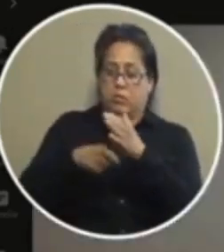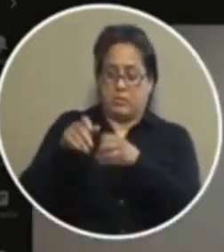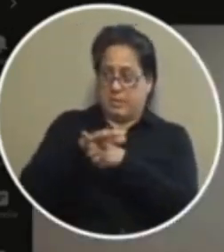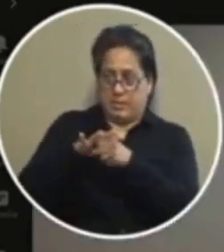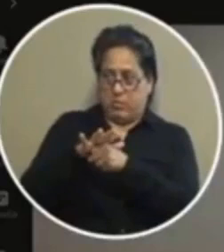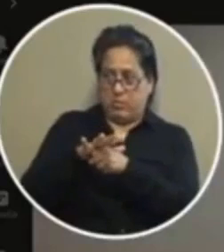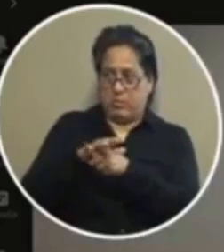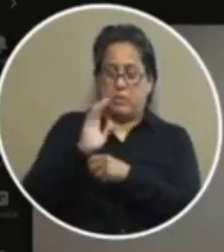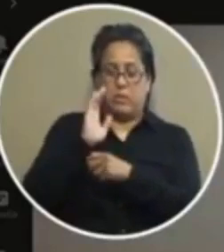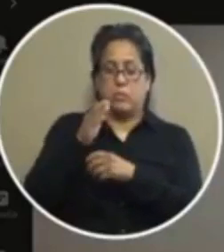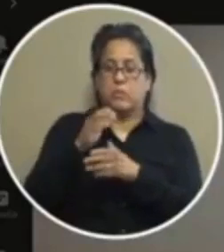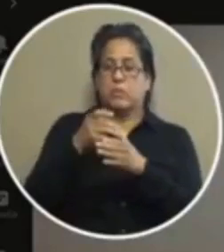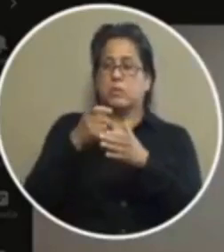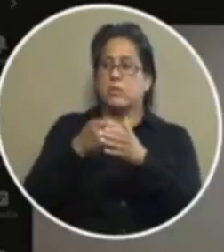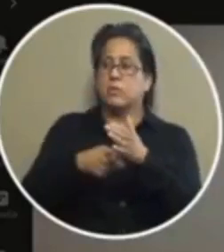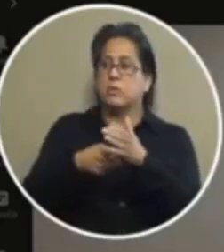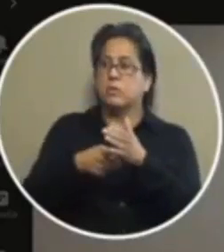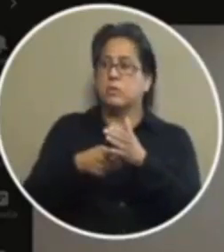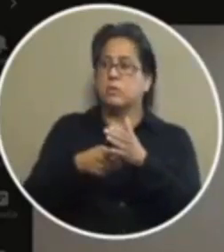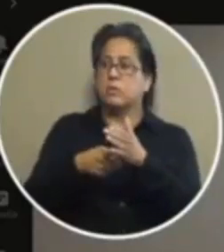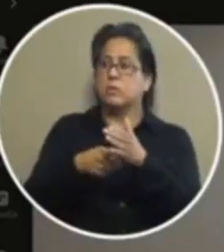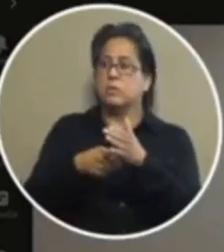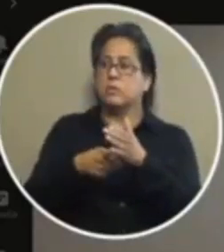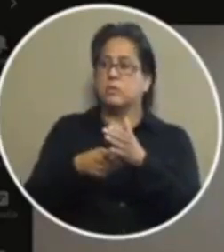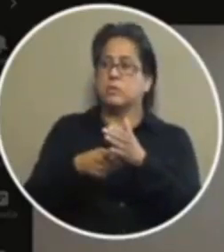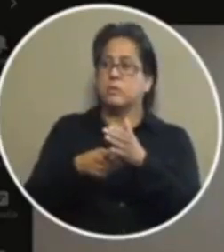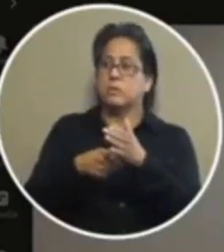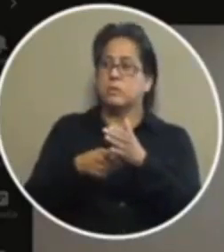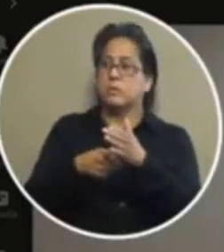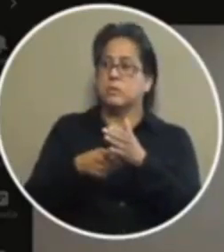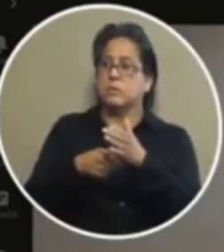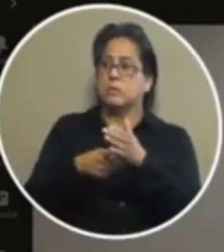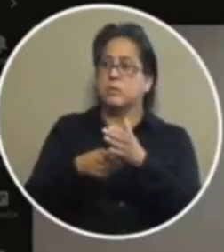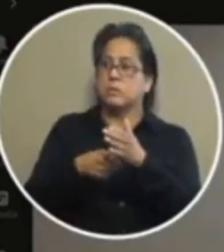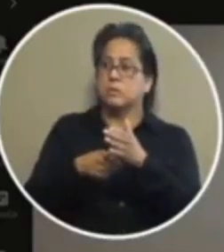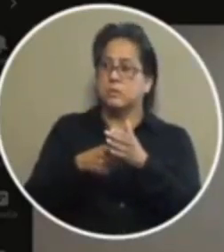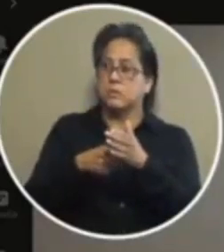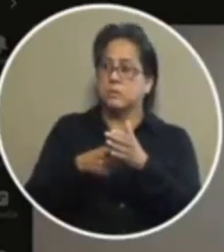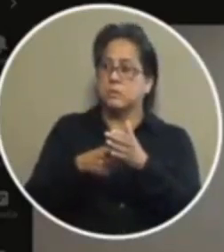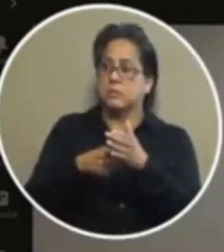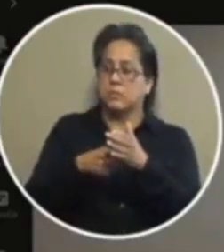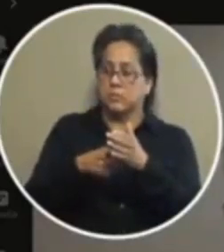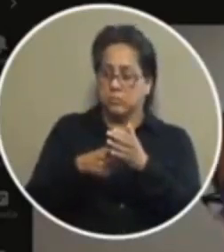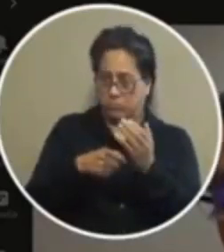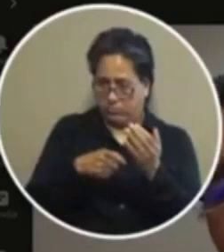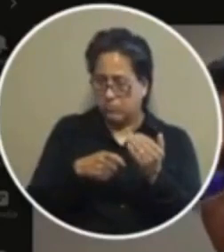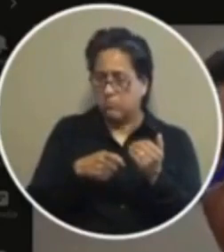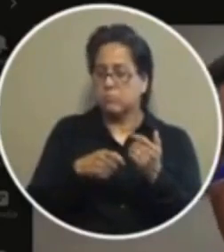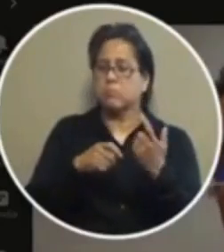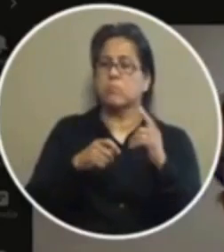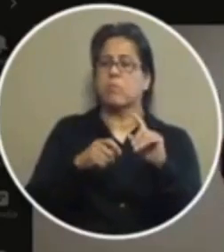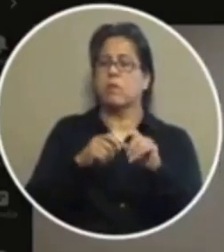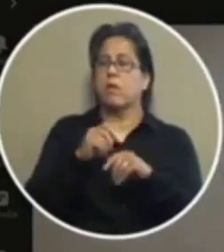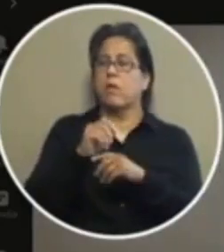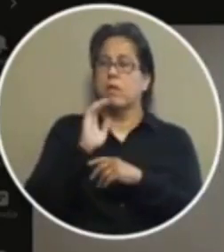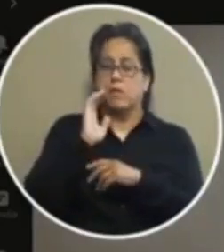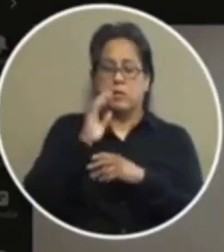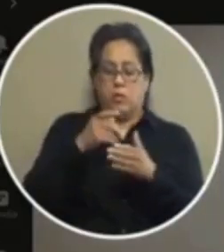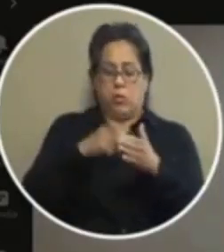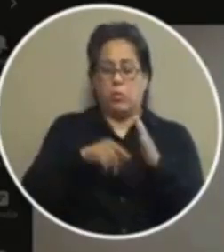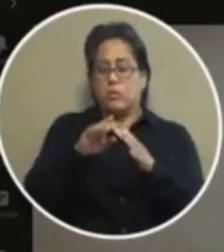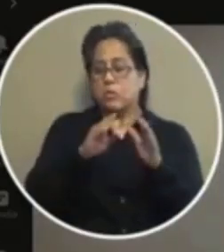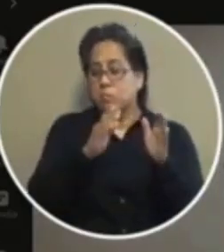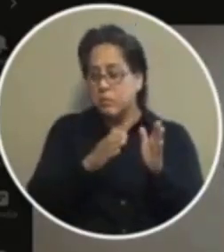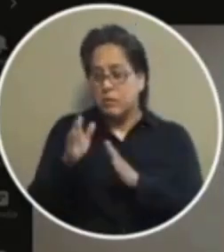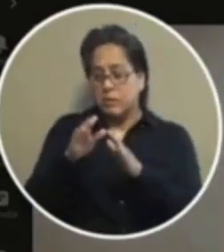you it'll cost you because you because can you hear me yes yes okay because what you're